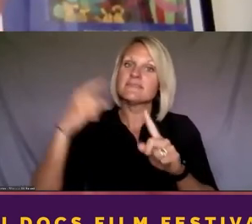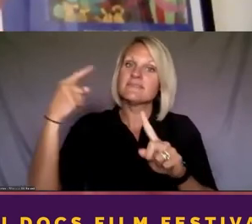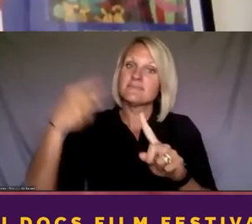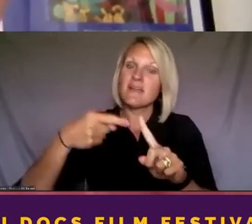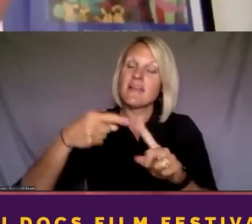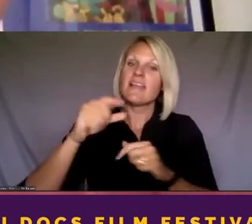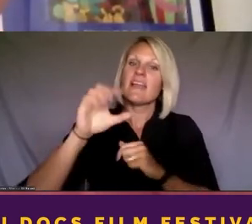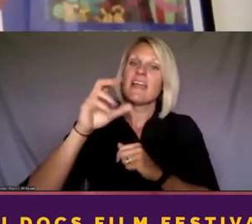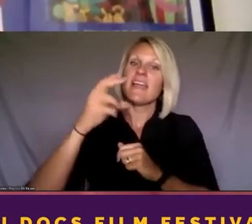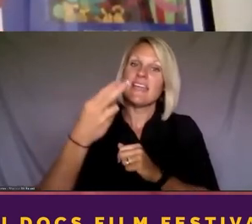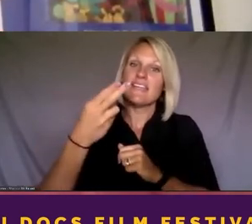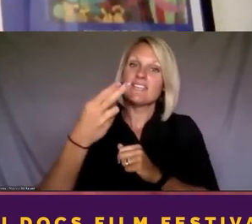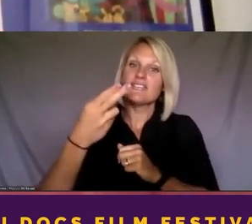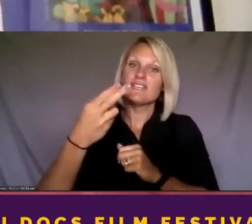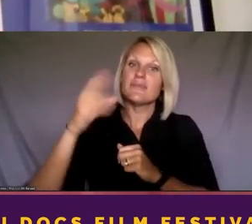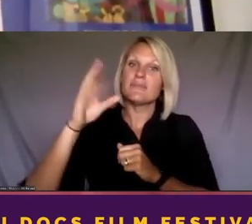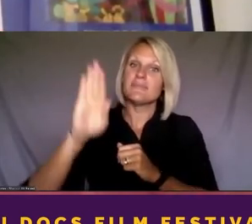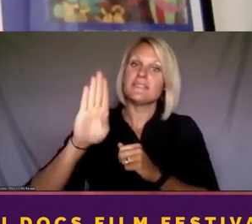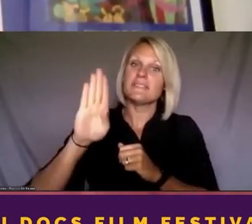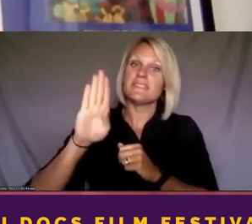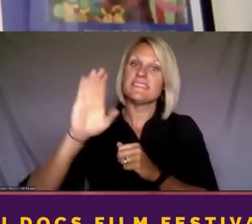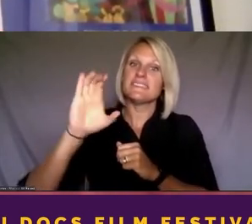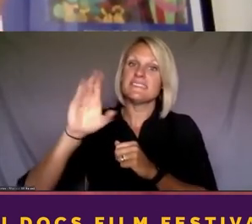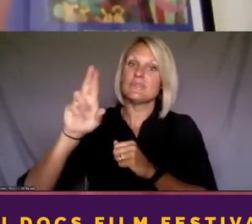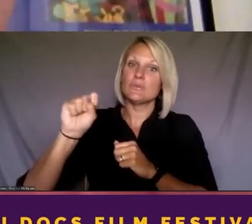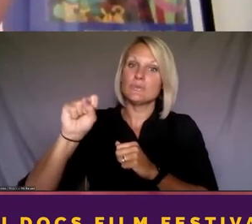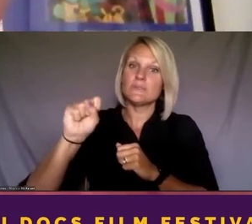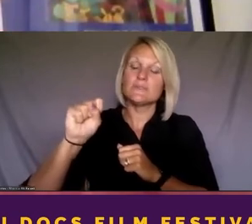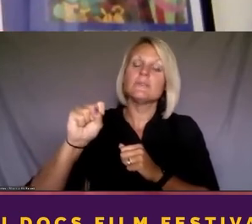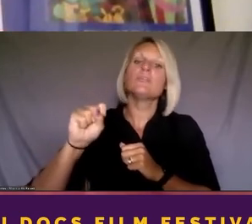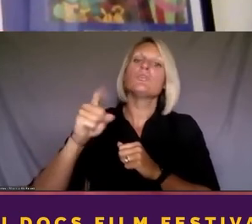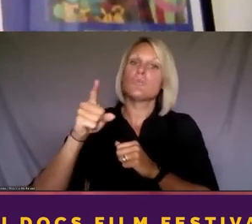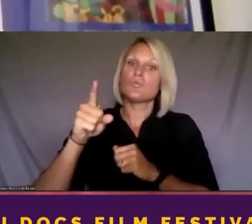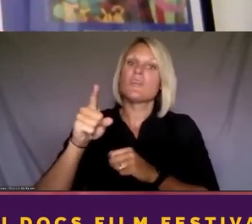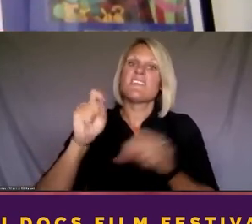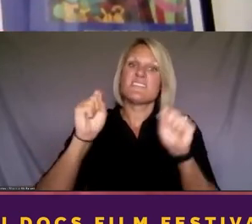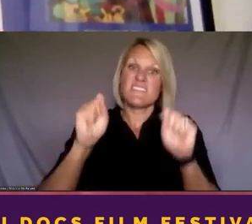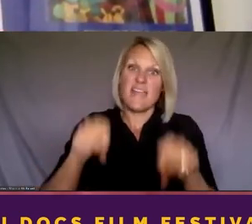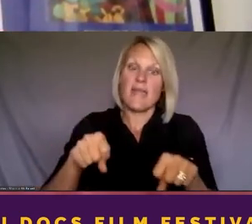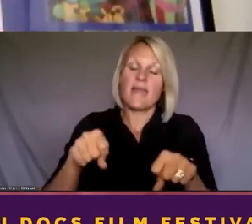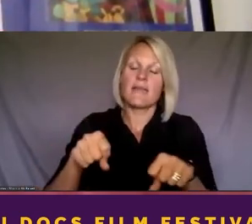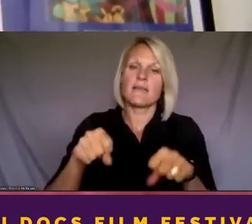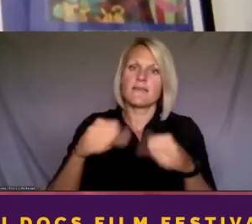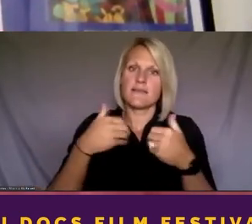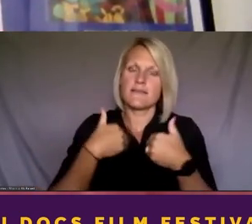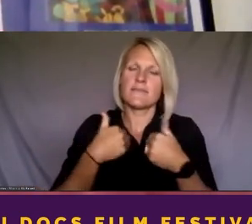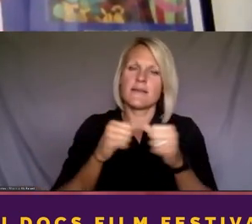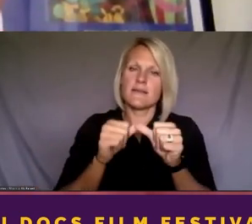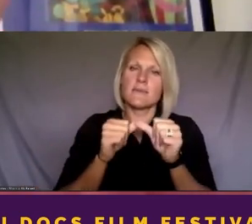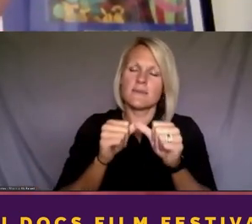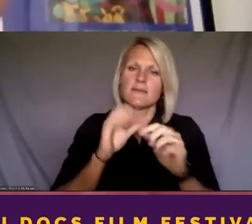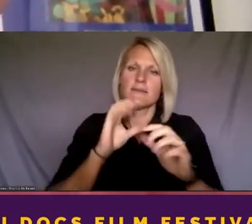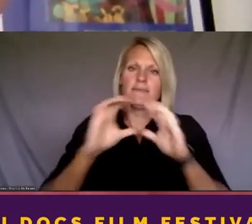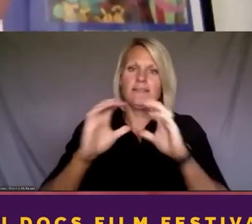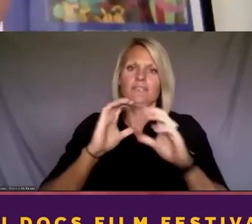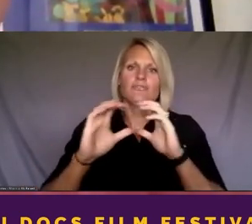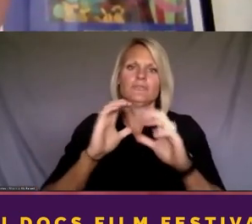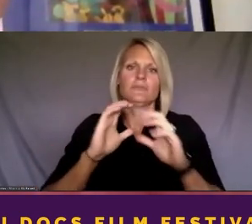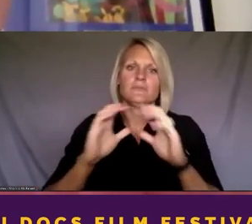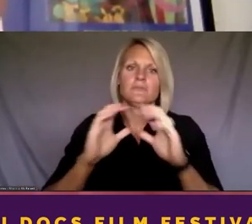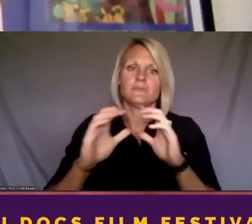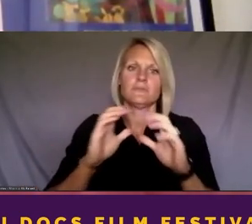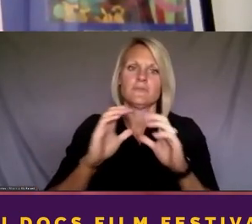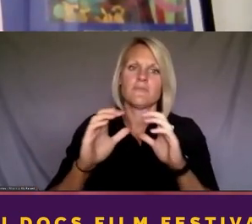on OV, you can screen multiple episodes, you can have continuing ongoing conversation, which I think just